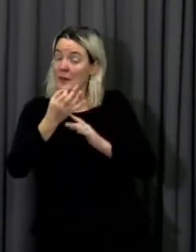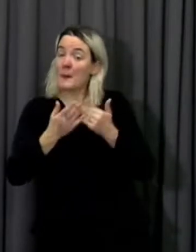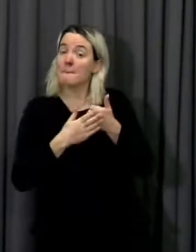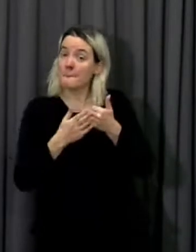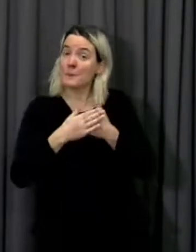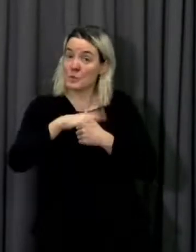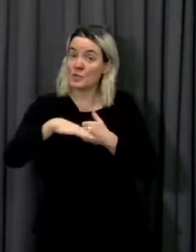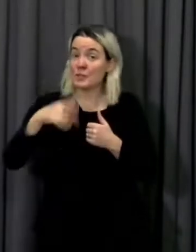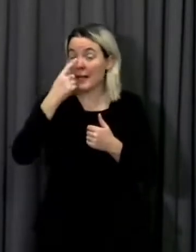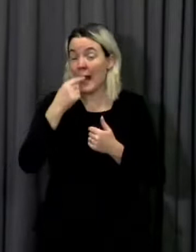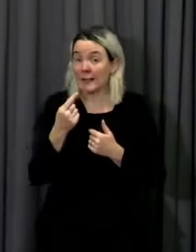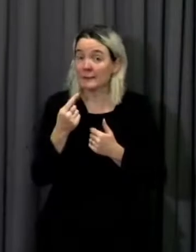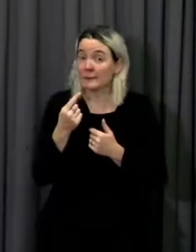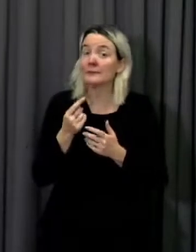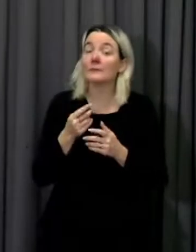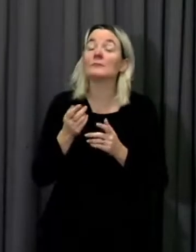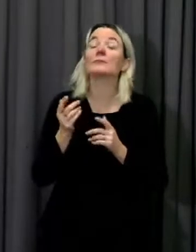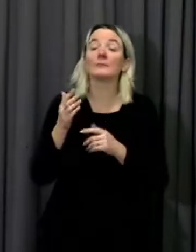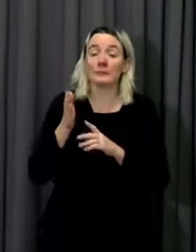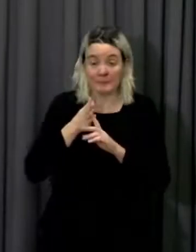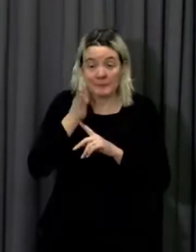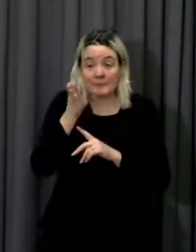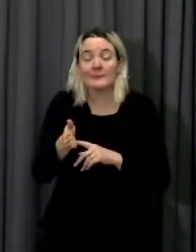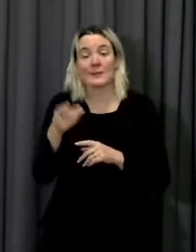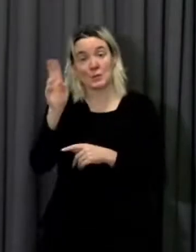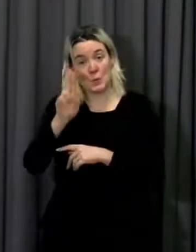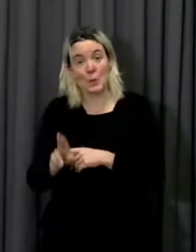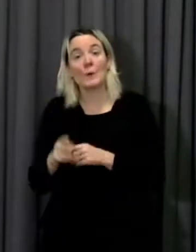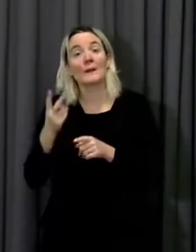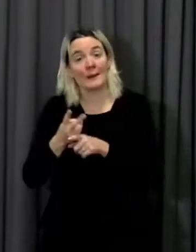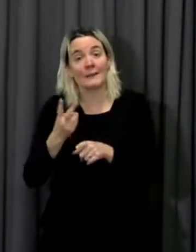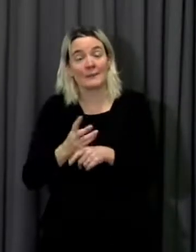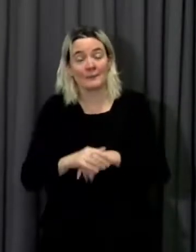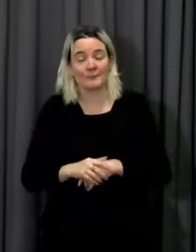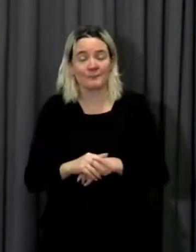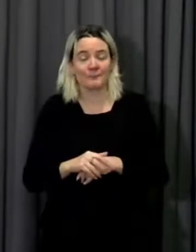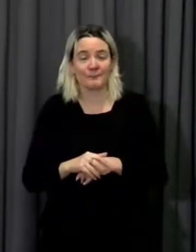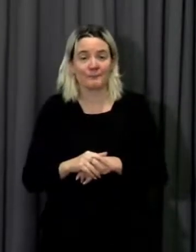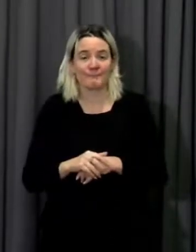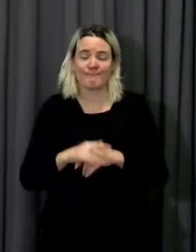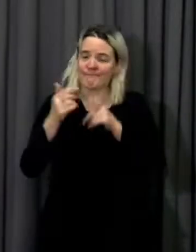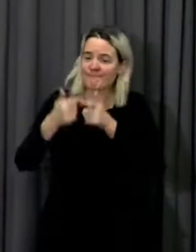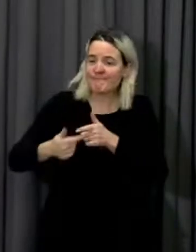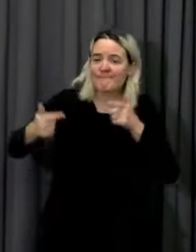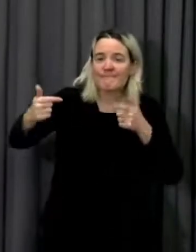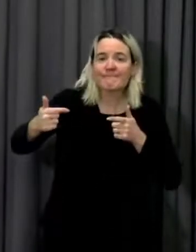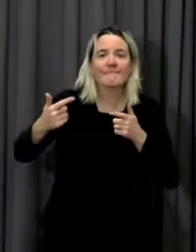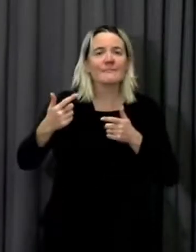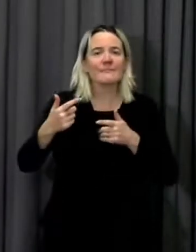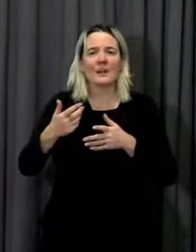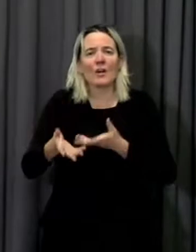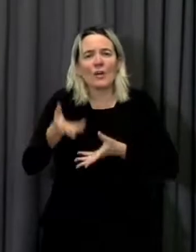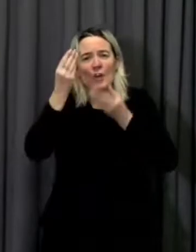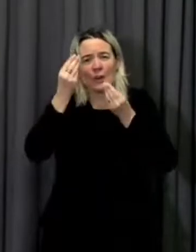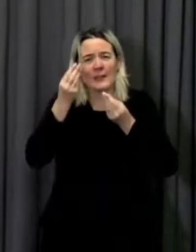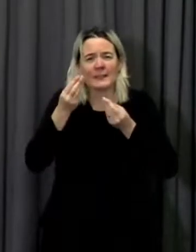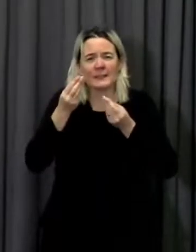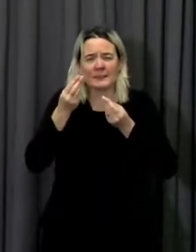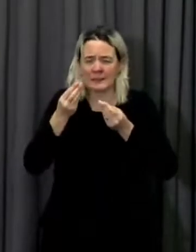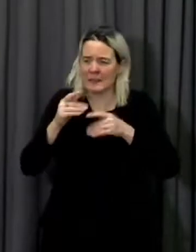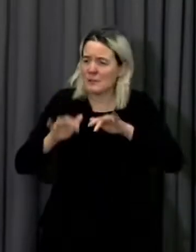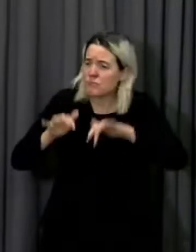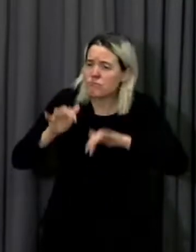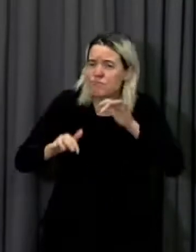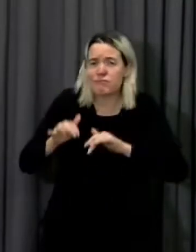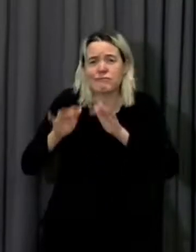will be able to go back to school. Remote learning has been difficult for everyone and hats off to all